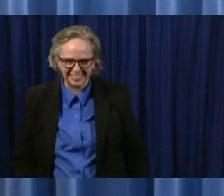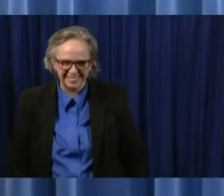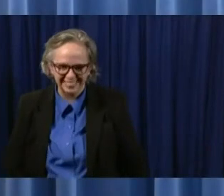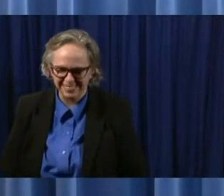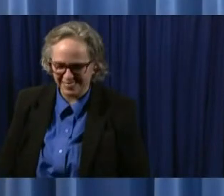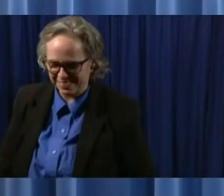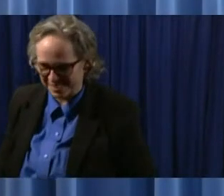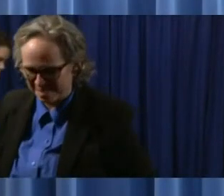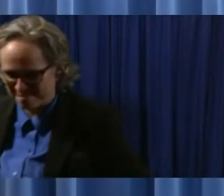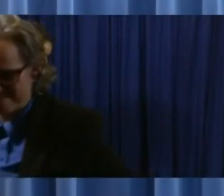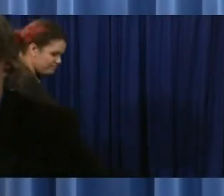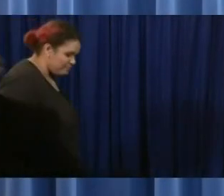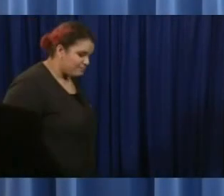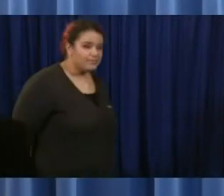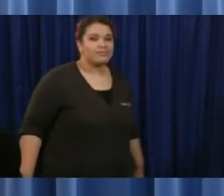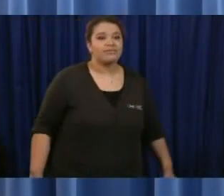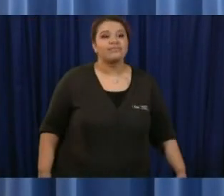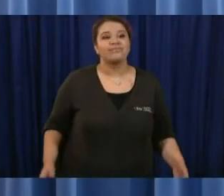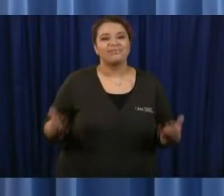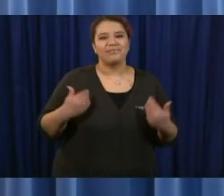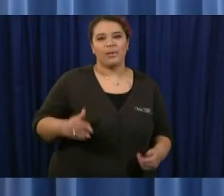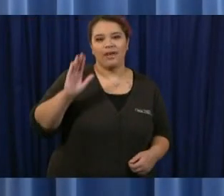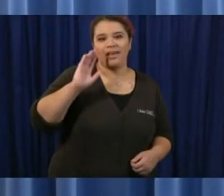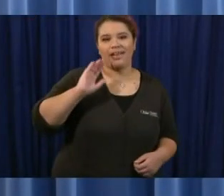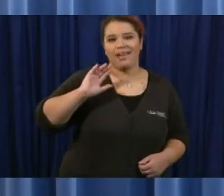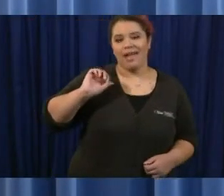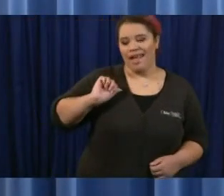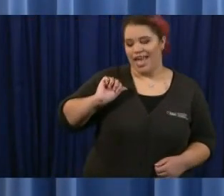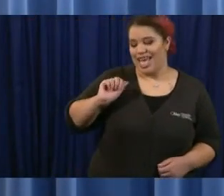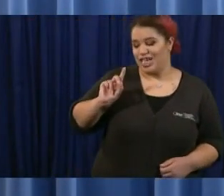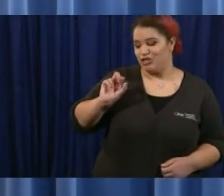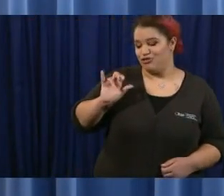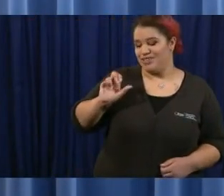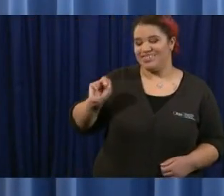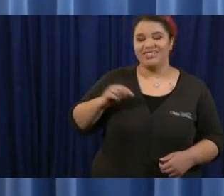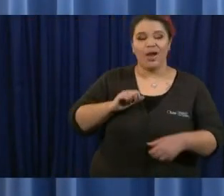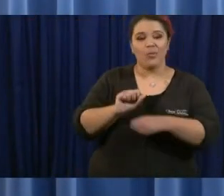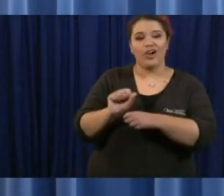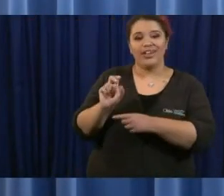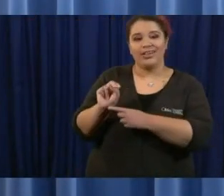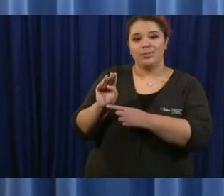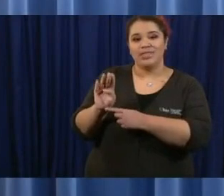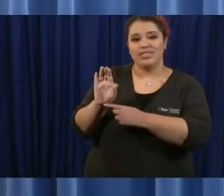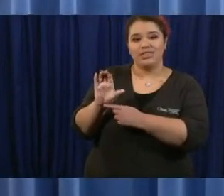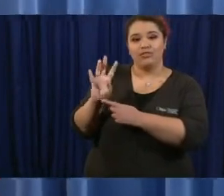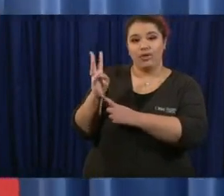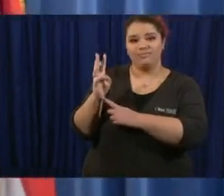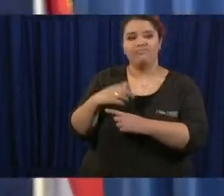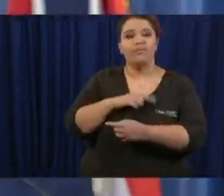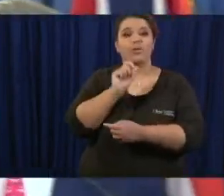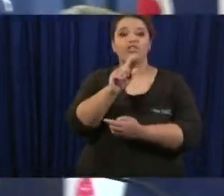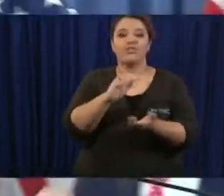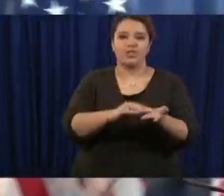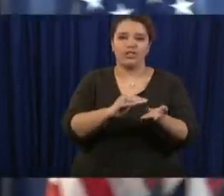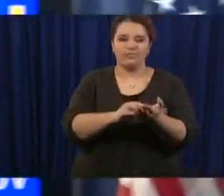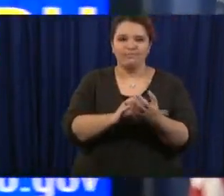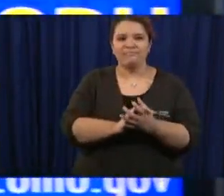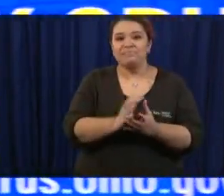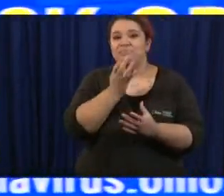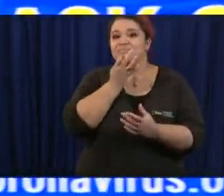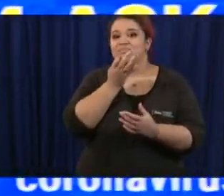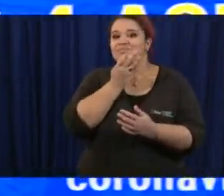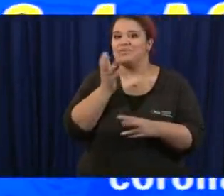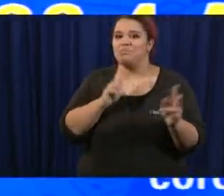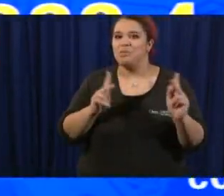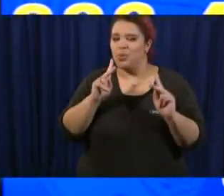adrian robbins nvc4 and my questions for dr acton um people are going to be heading back to work soon and and now customers